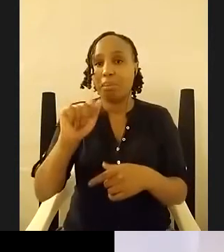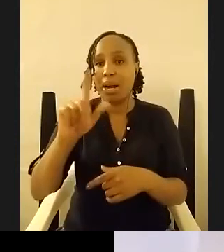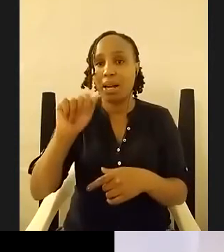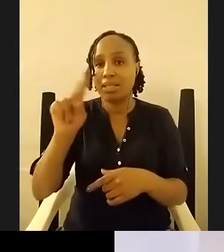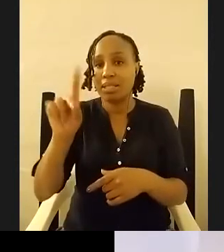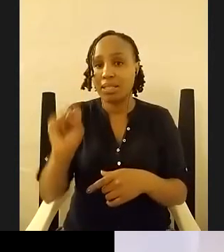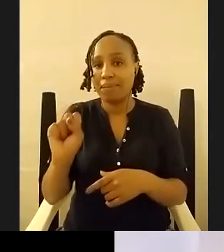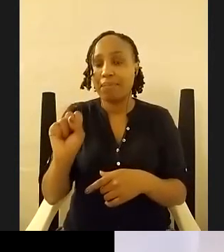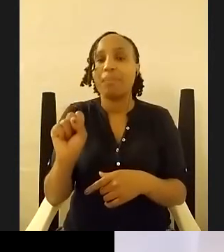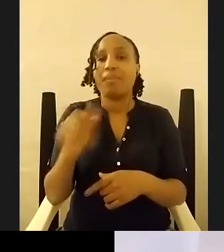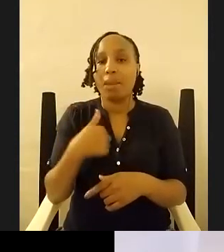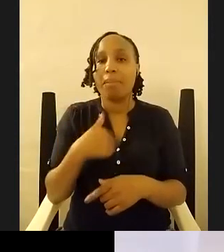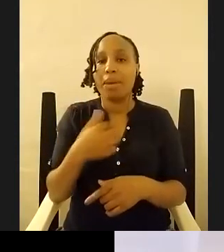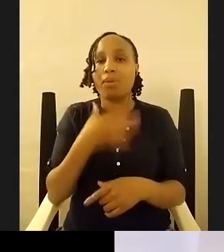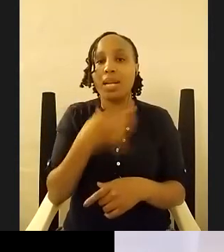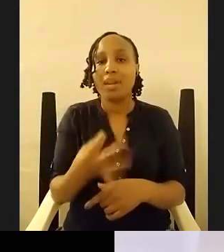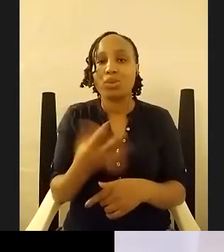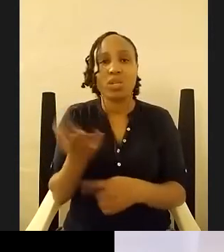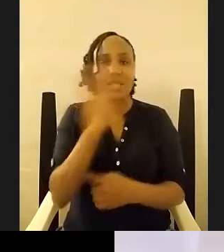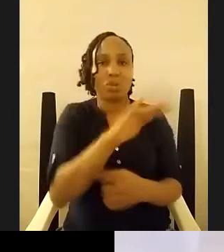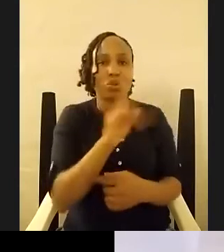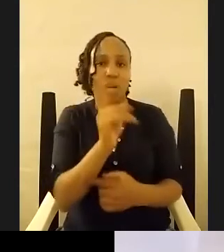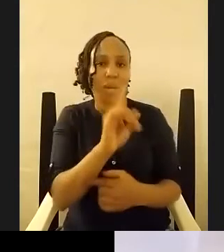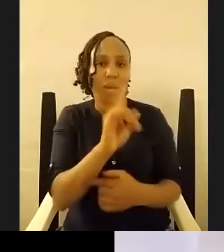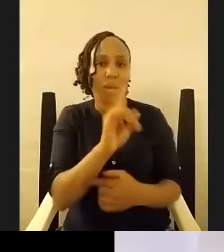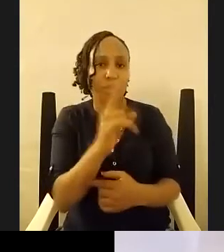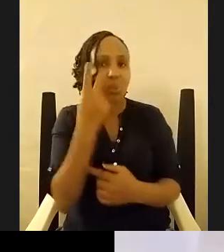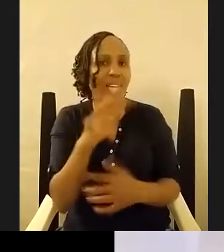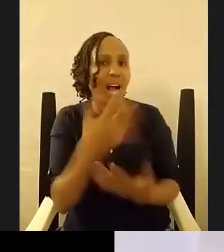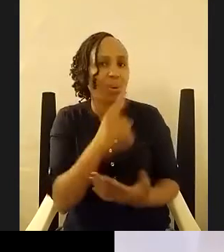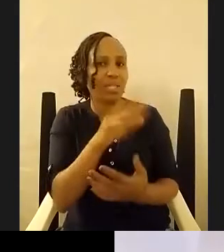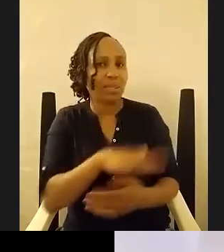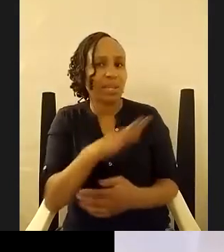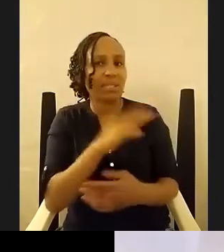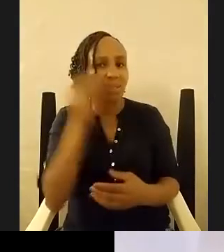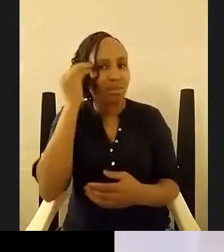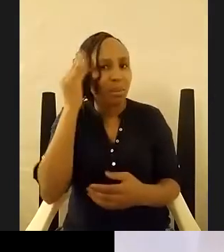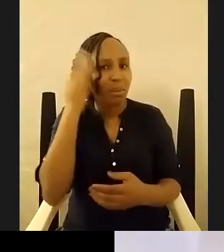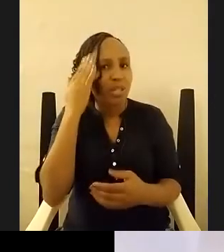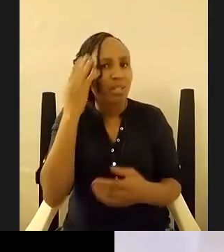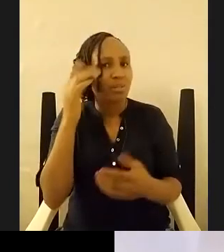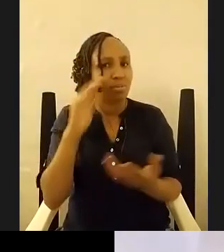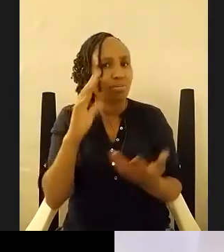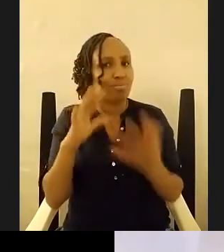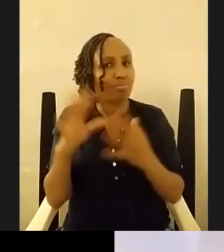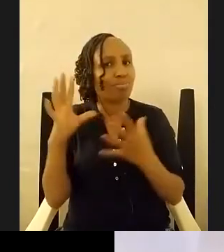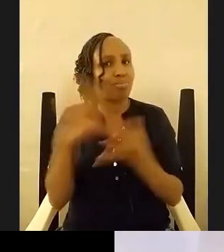to nairobi to see how this place shapes up against my memory or whatnot but well that's another place an expressway so